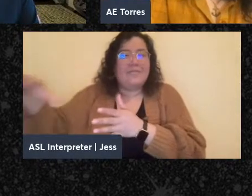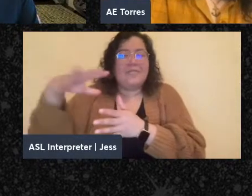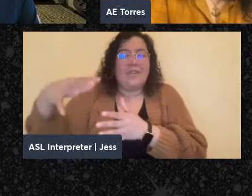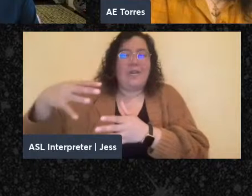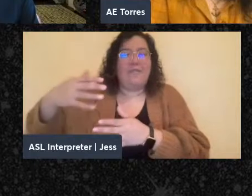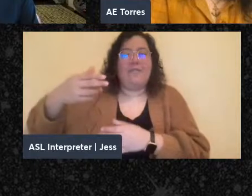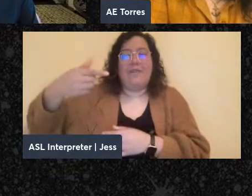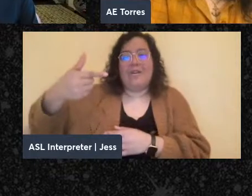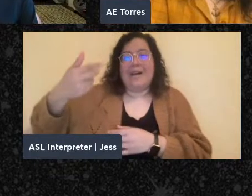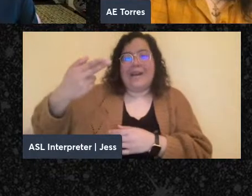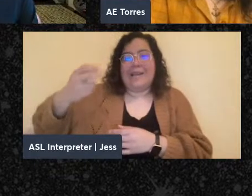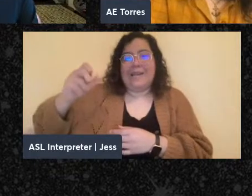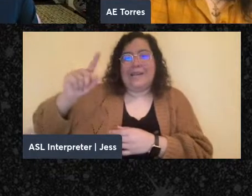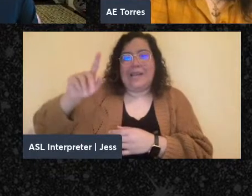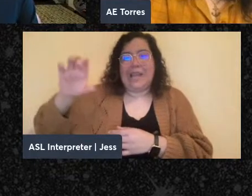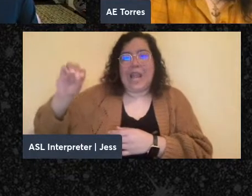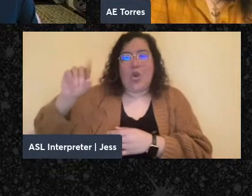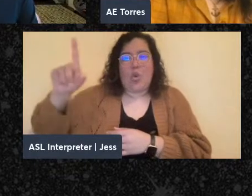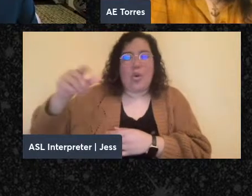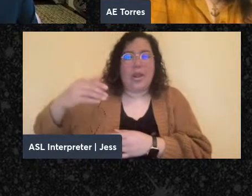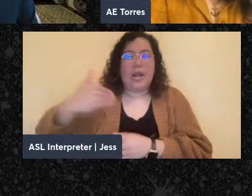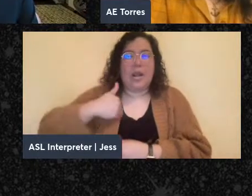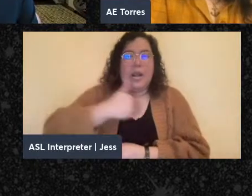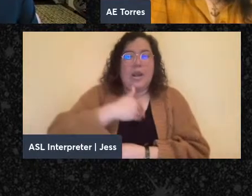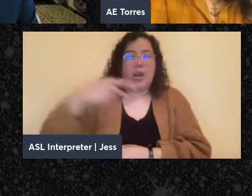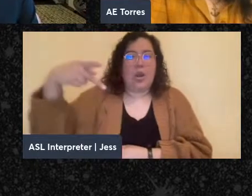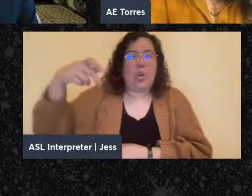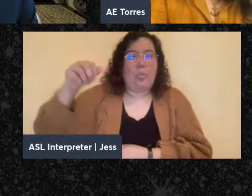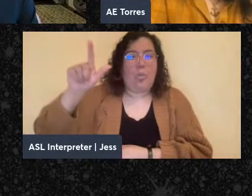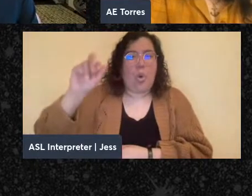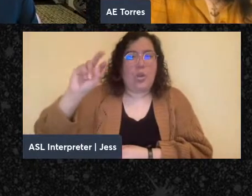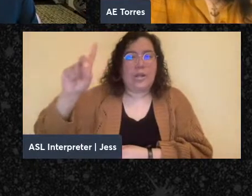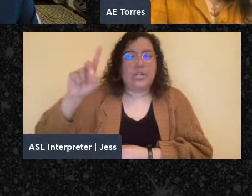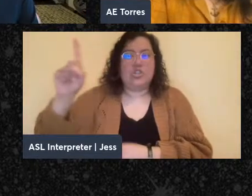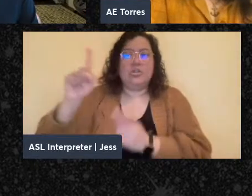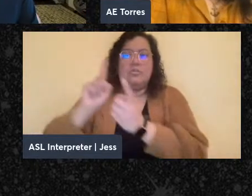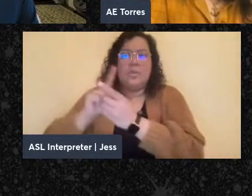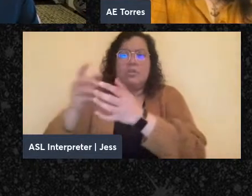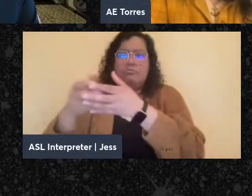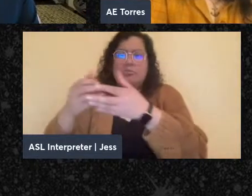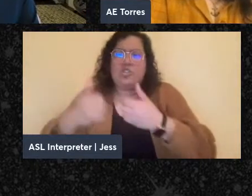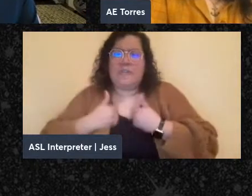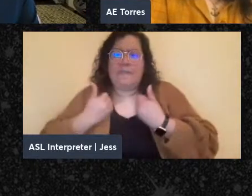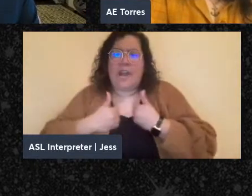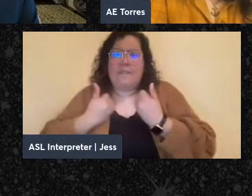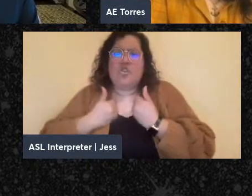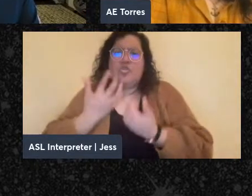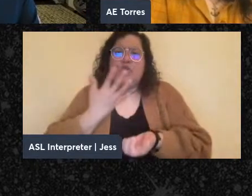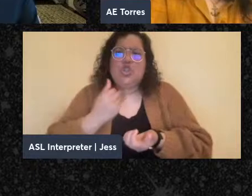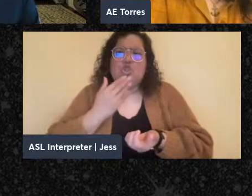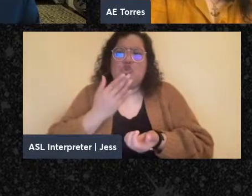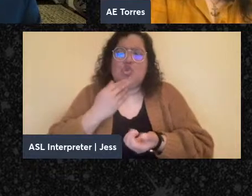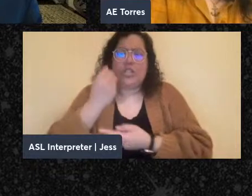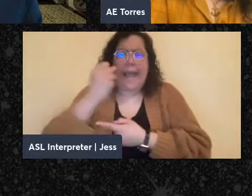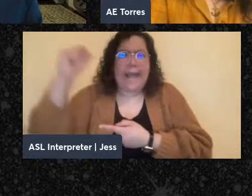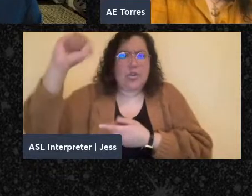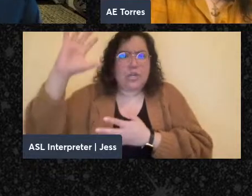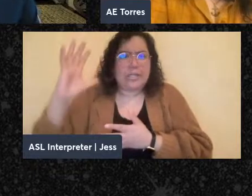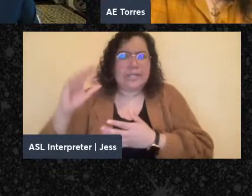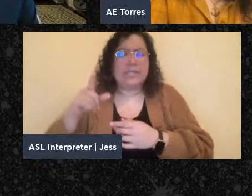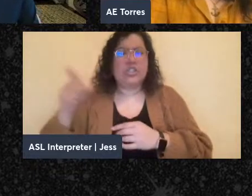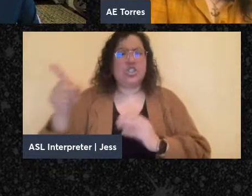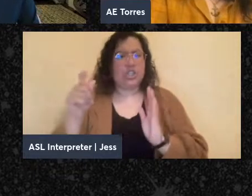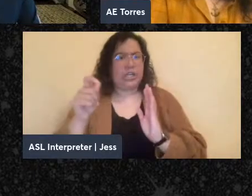where she met with survivors of the small Jewish anarchist group there. And she wrote back